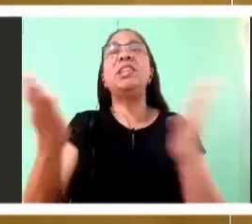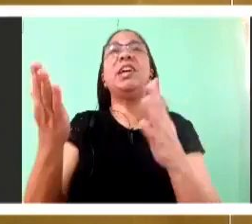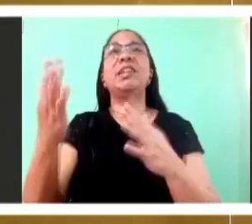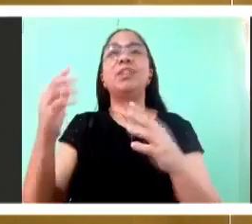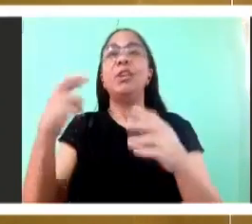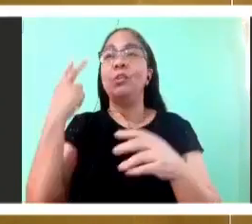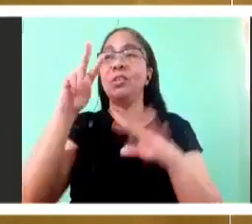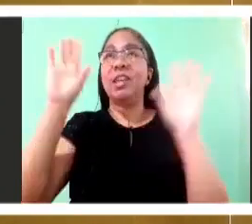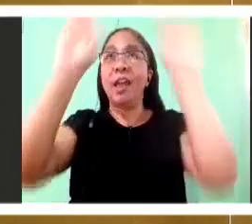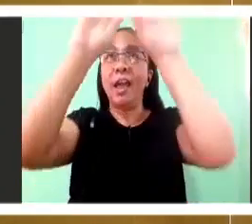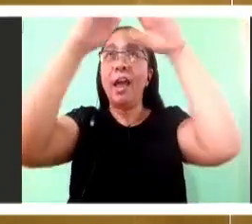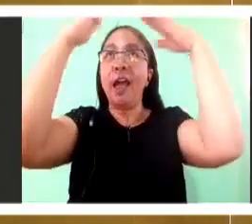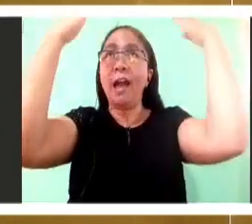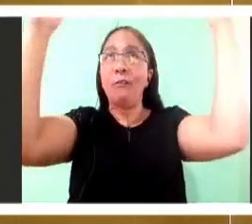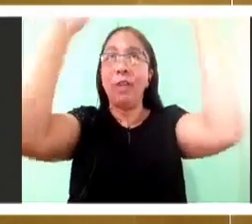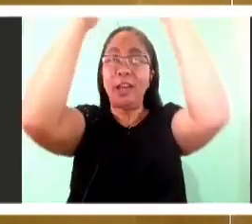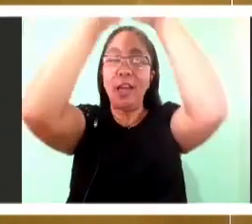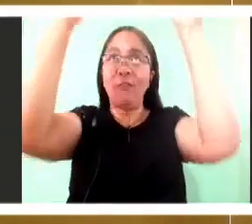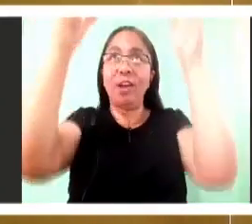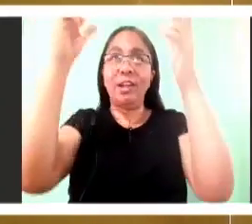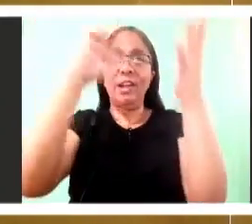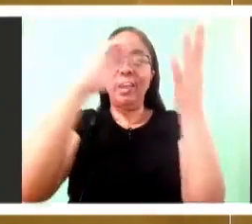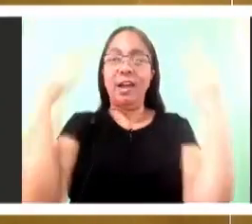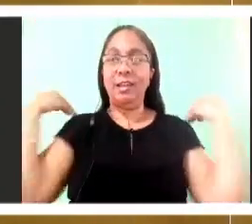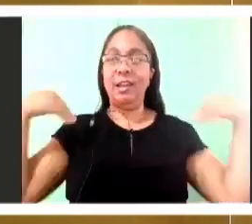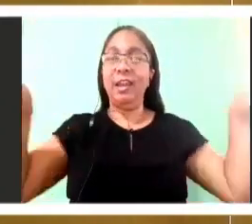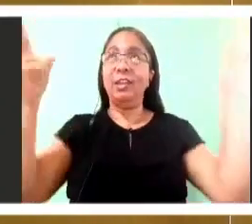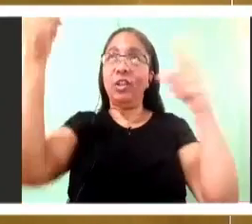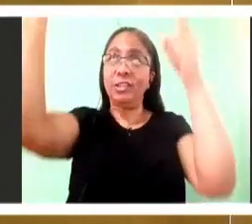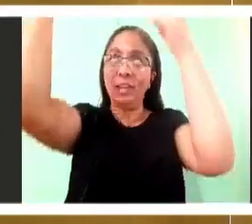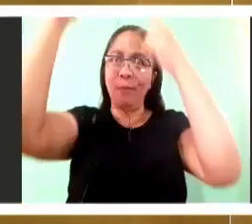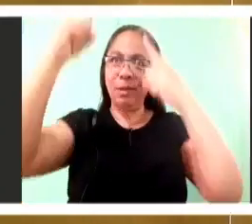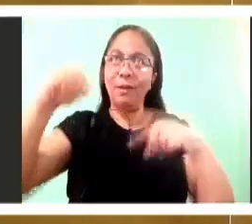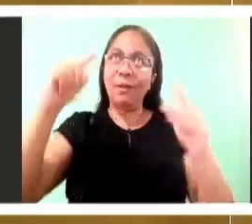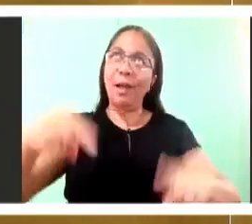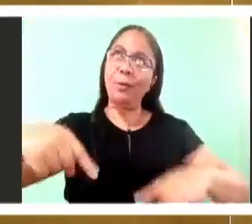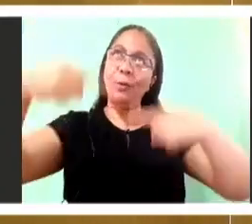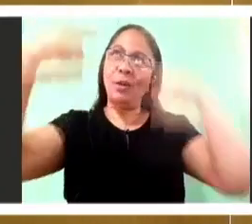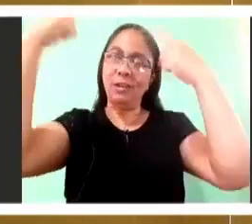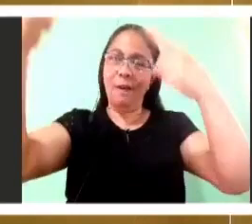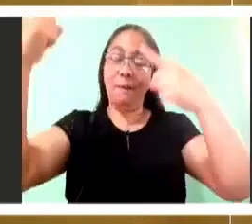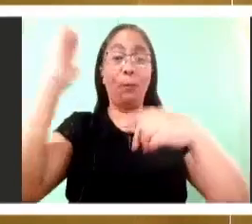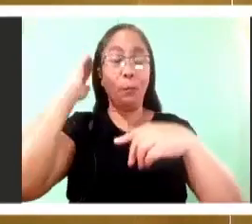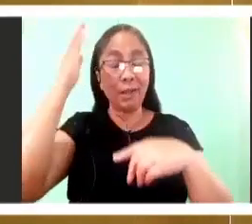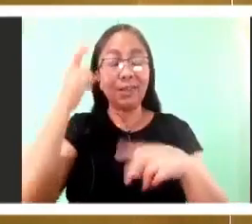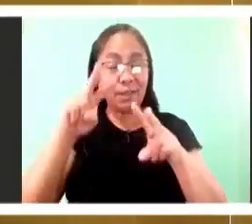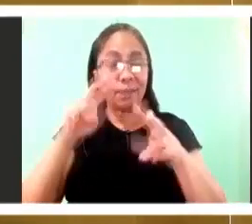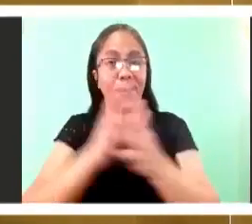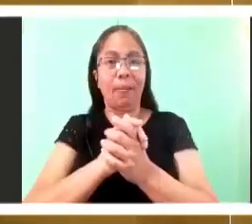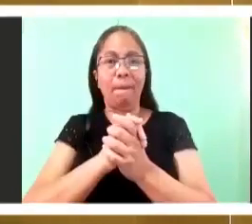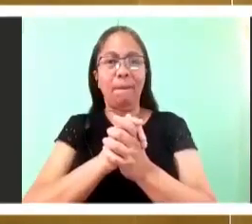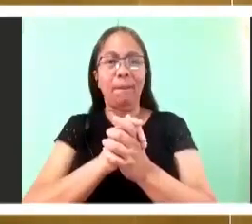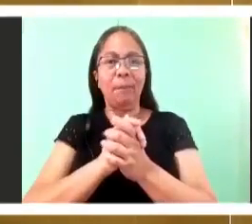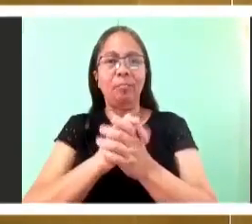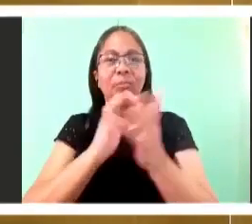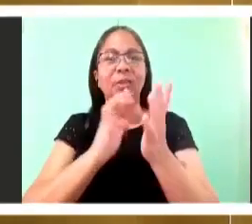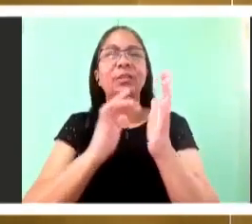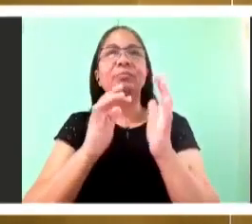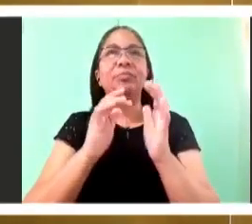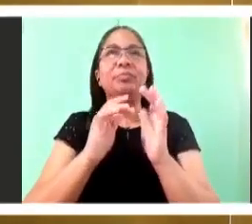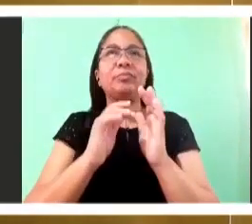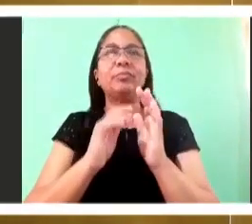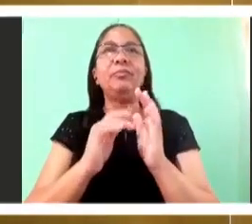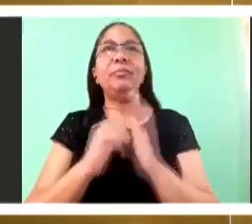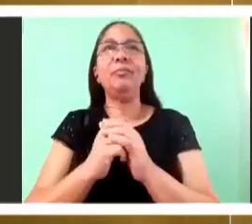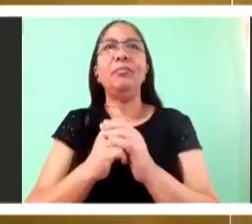Nathanael. What if you should see the Son of Man ascend to where he was before? Which says two things. One, that